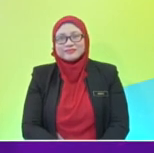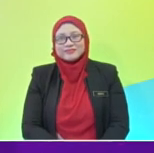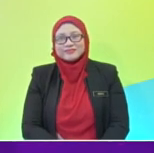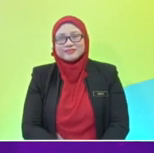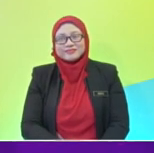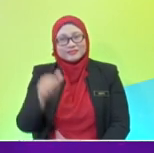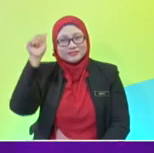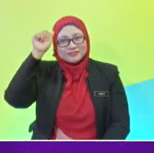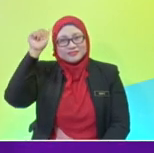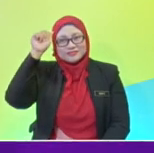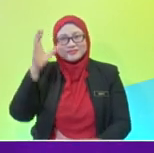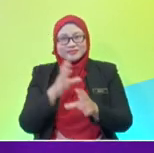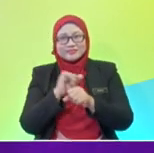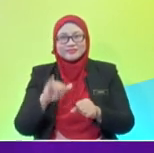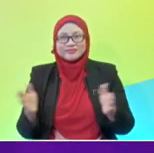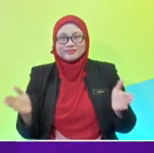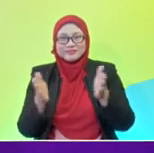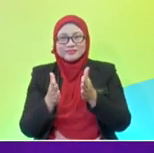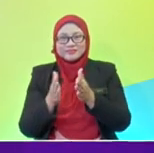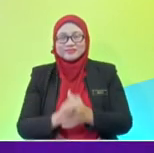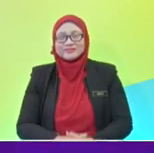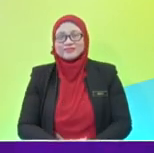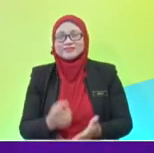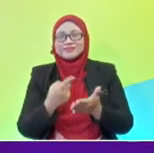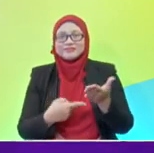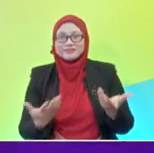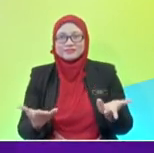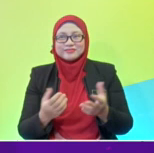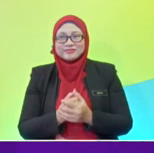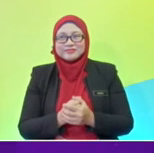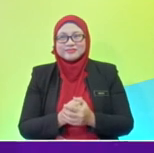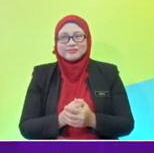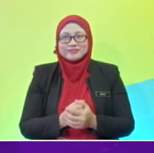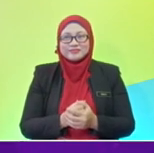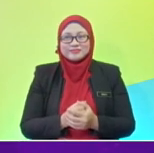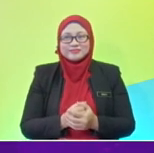the smallest, if I'm not mistaken.-hmm. What was it, Akasha? Okay, let's hear.